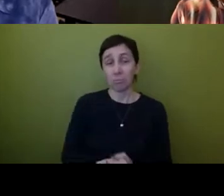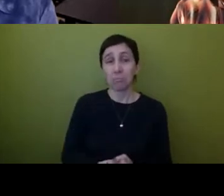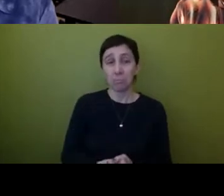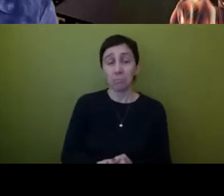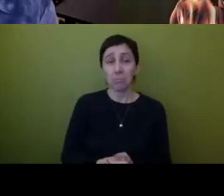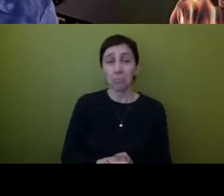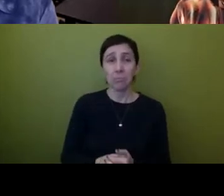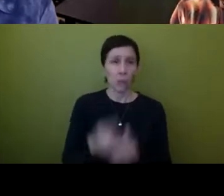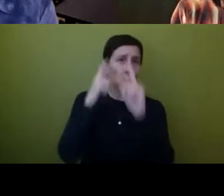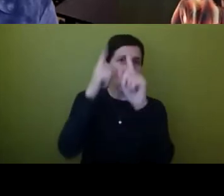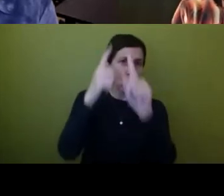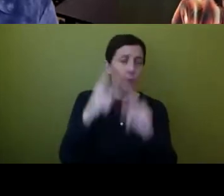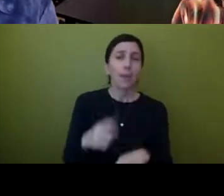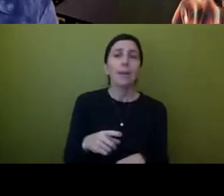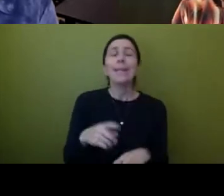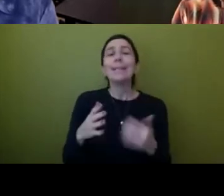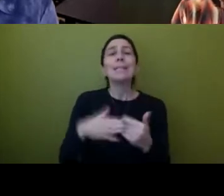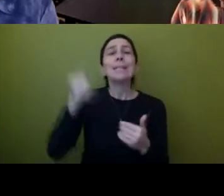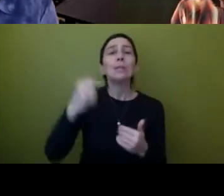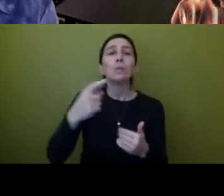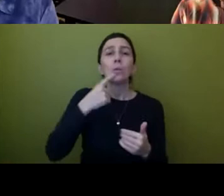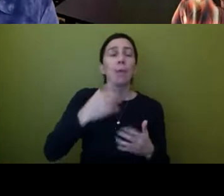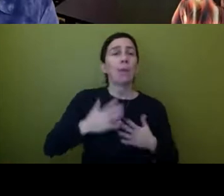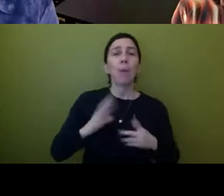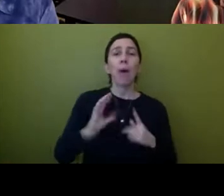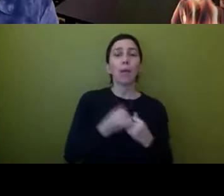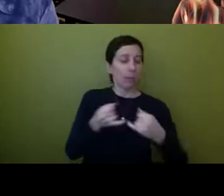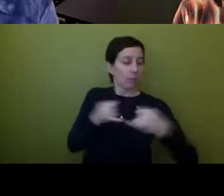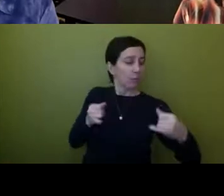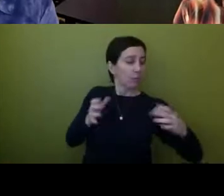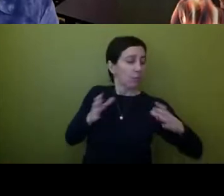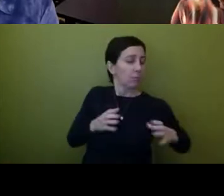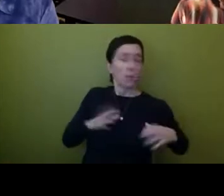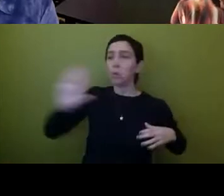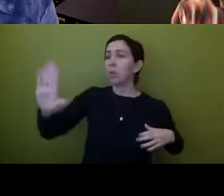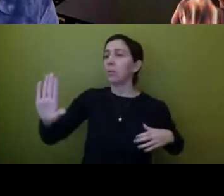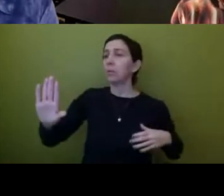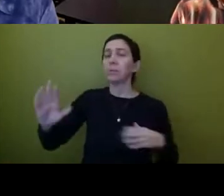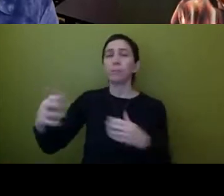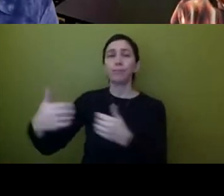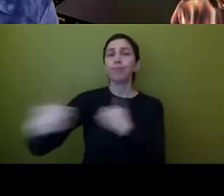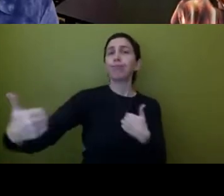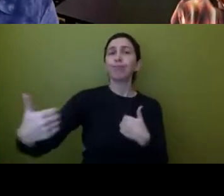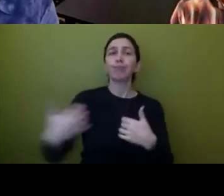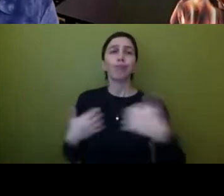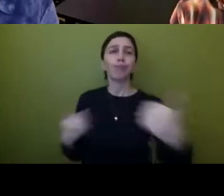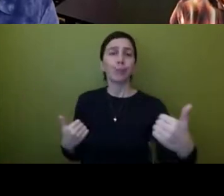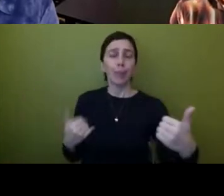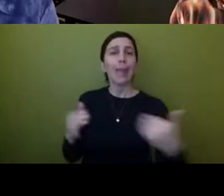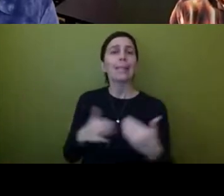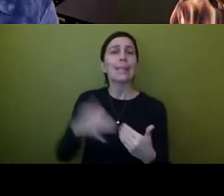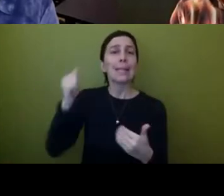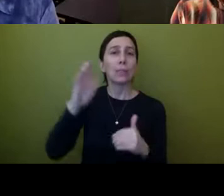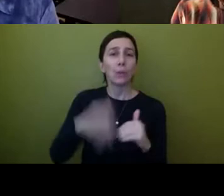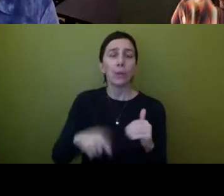to draw the fence to build the fence fence or to justify building fences uh than it is to actually have